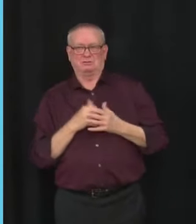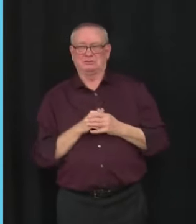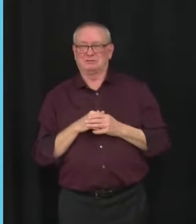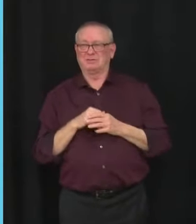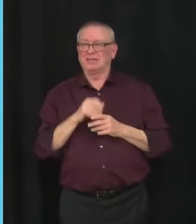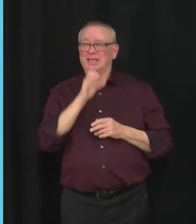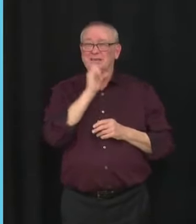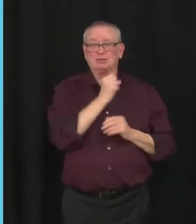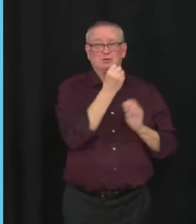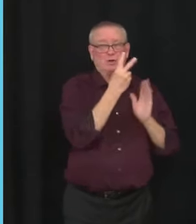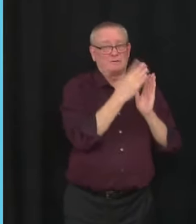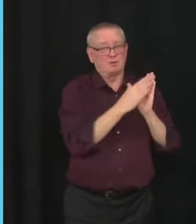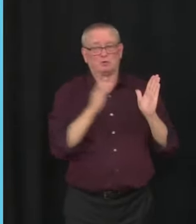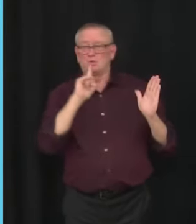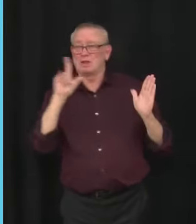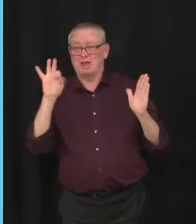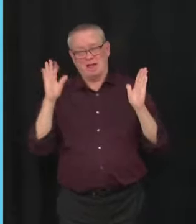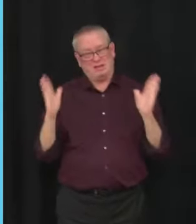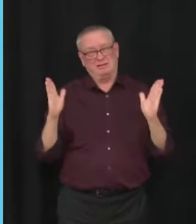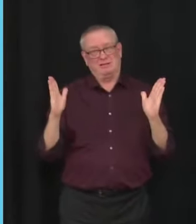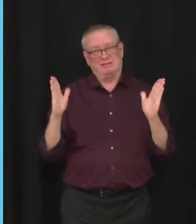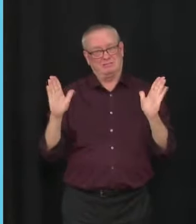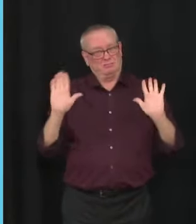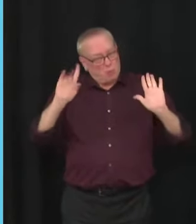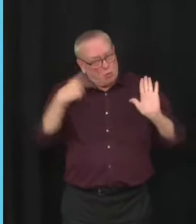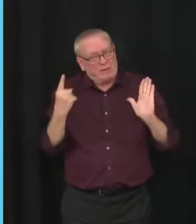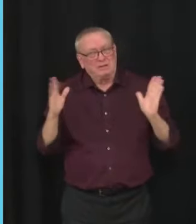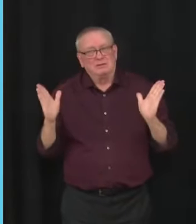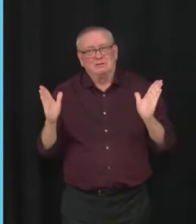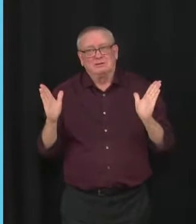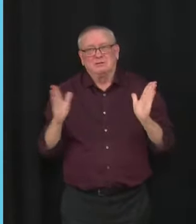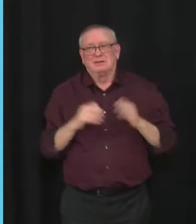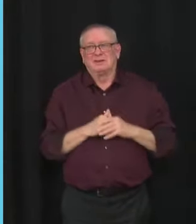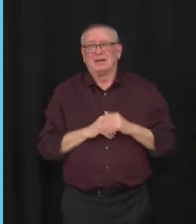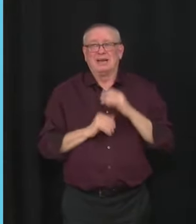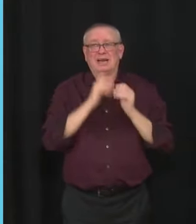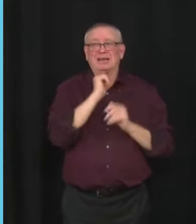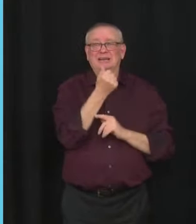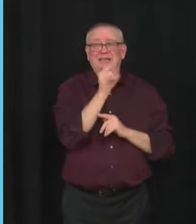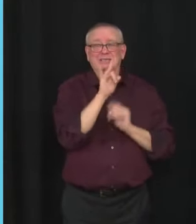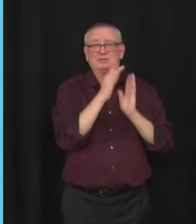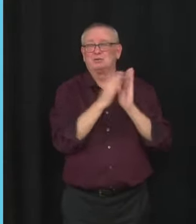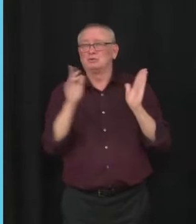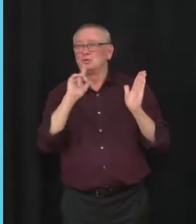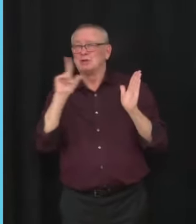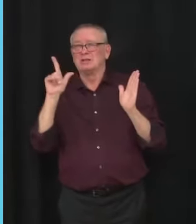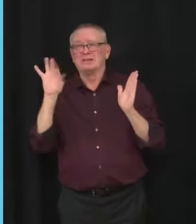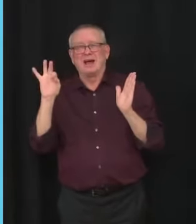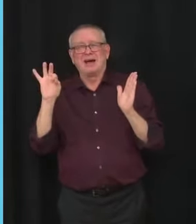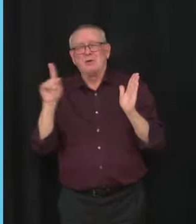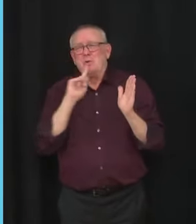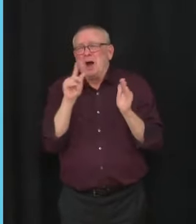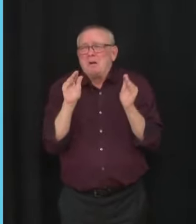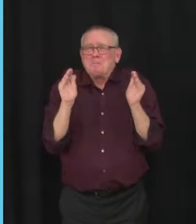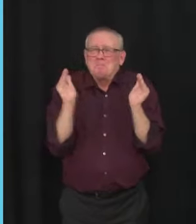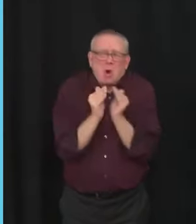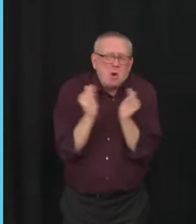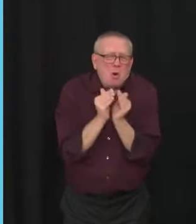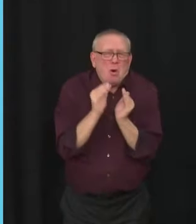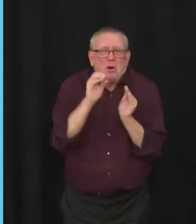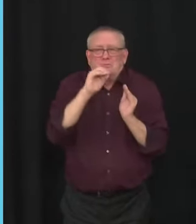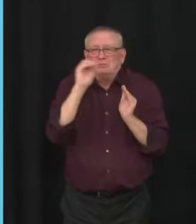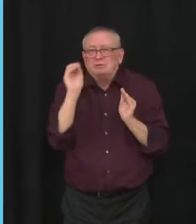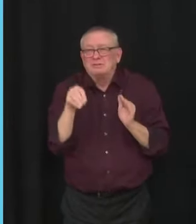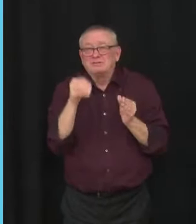29 and it is also important to remember that myocarditis after COVID-19 infection is more common than